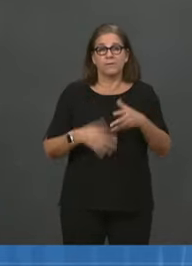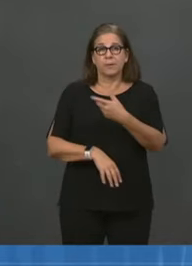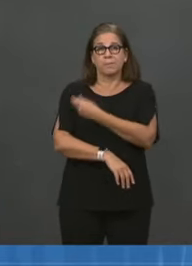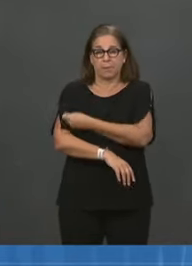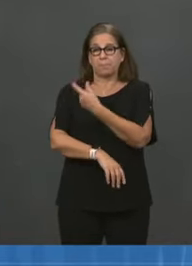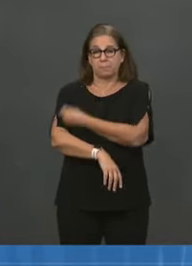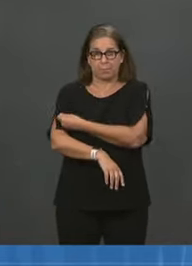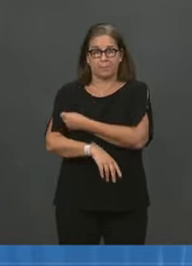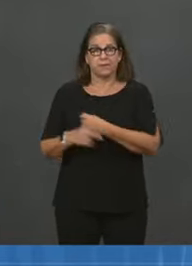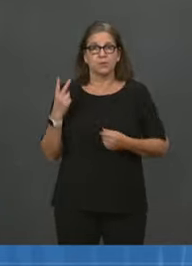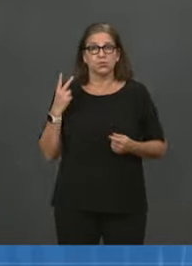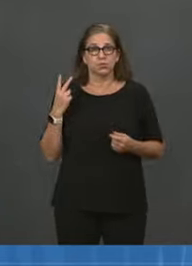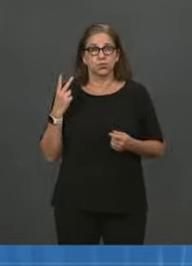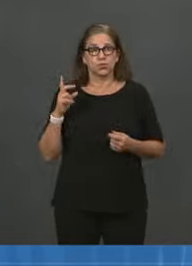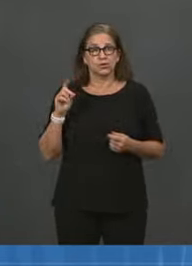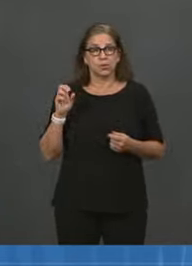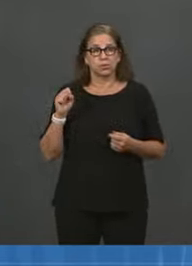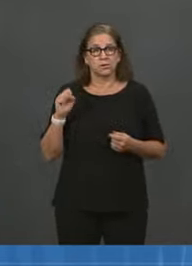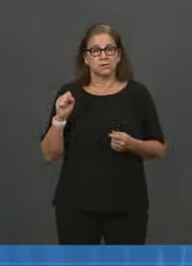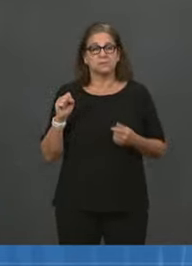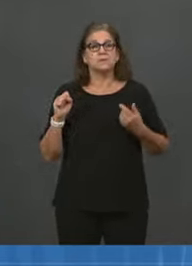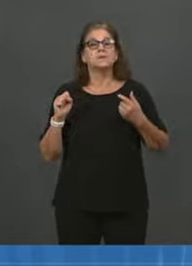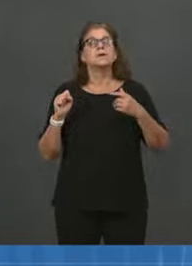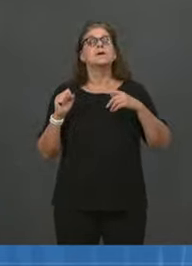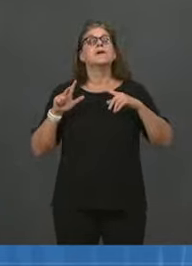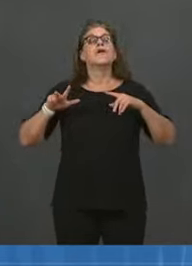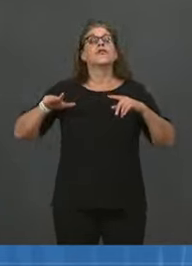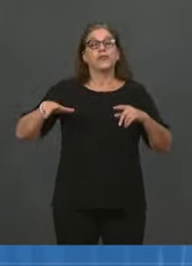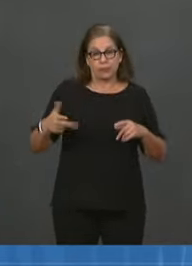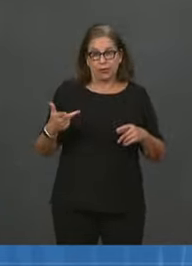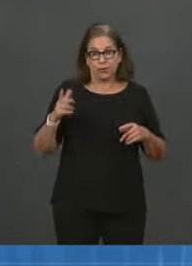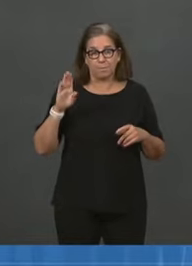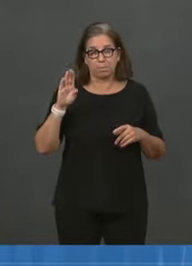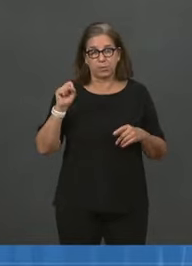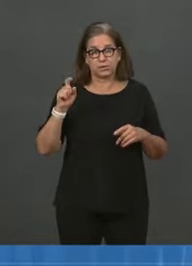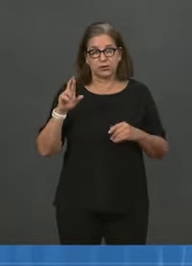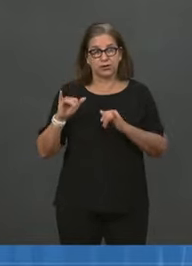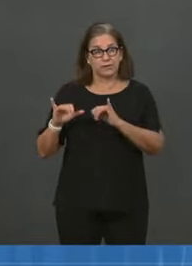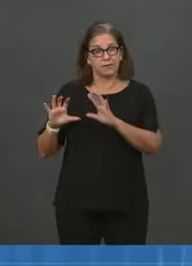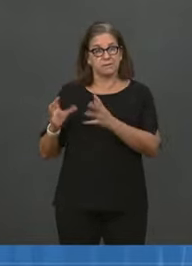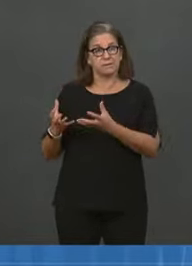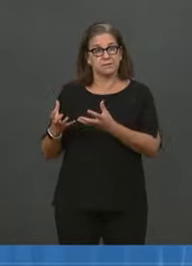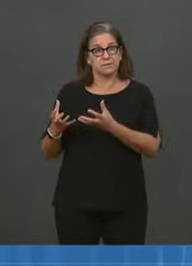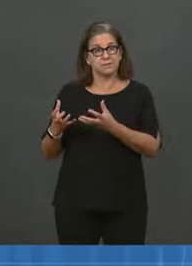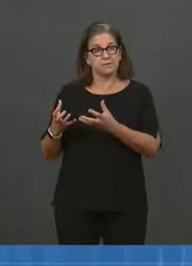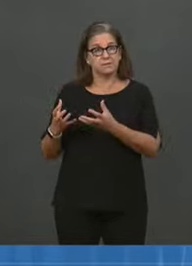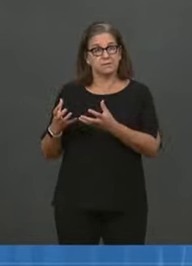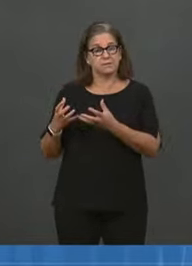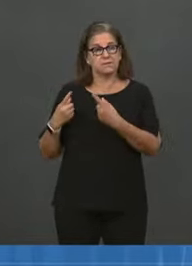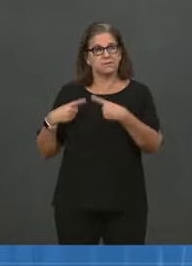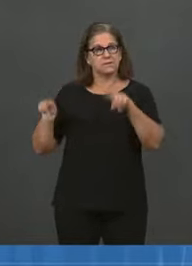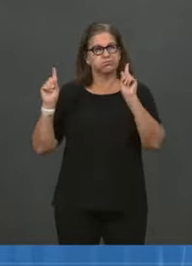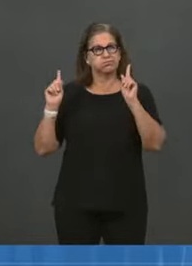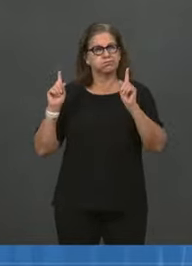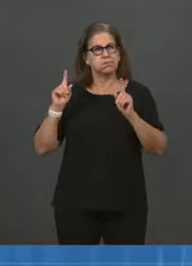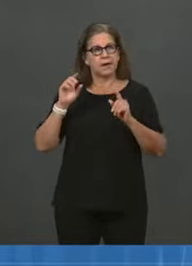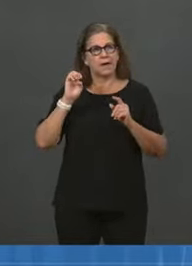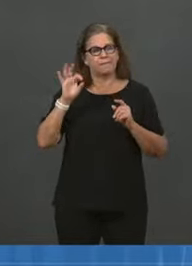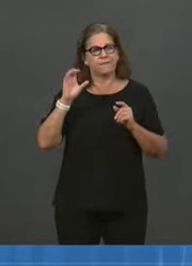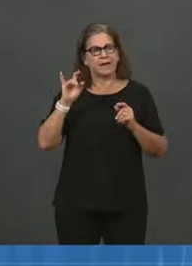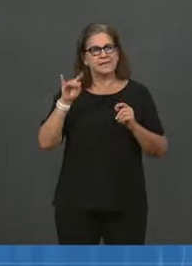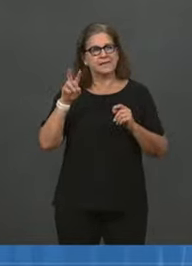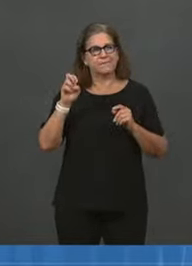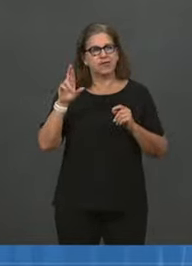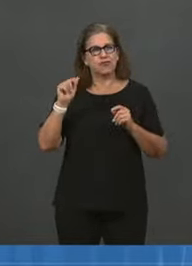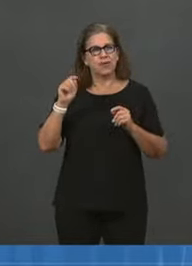-microgram booster. They had a relative vaccine efficacy of close to 96 percent compared